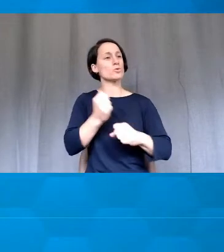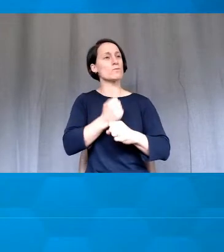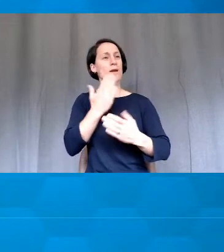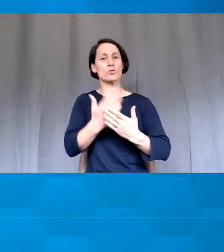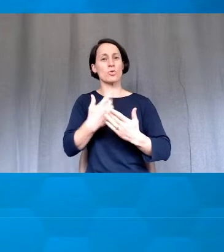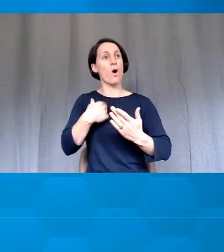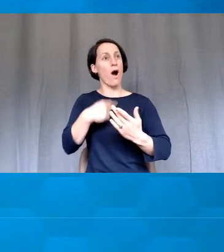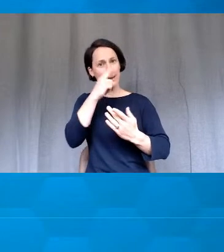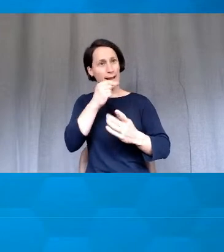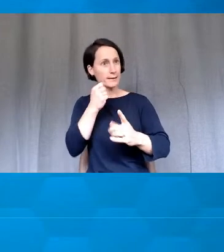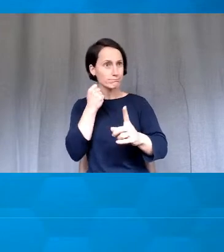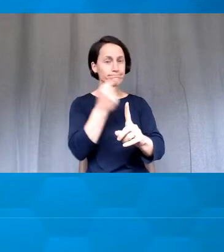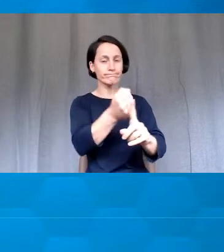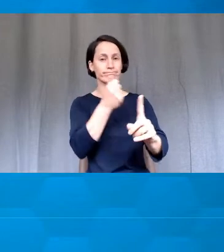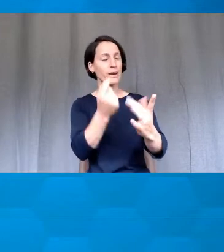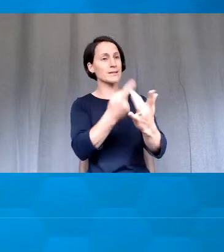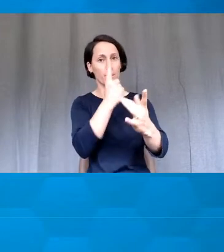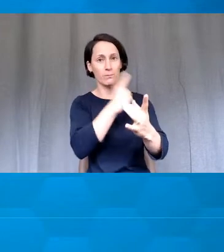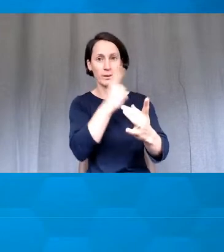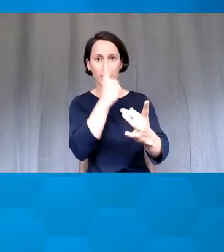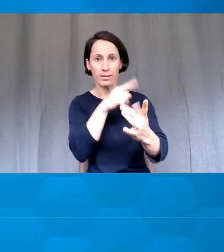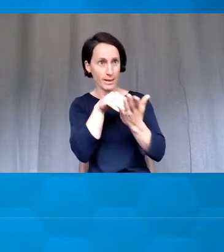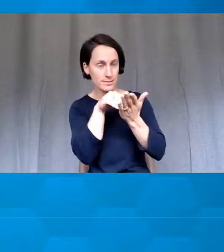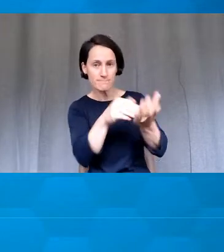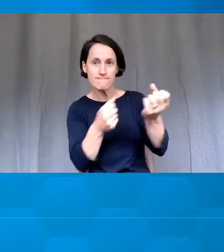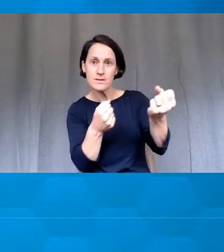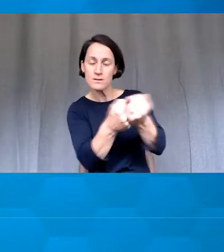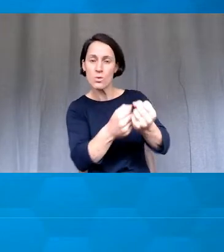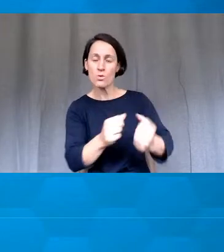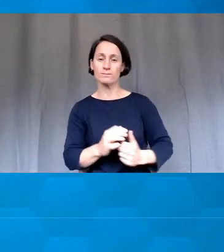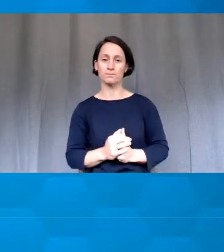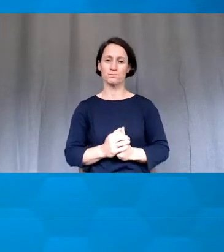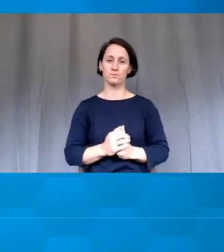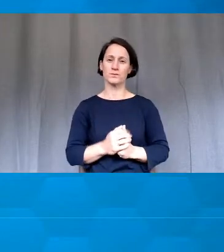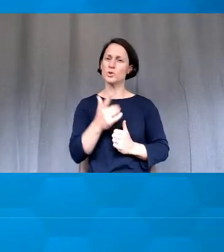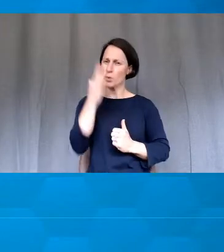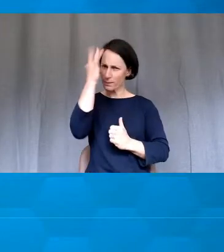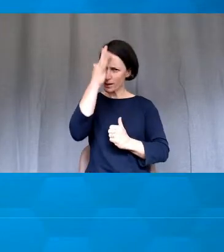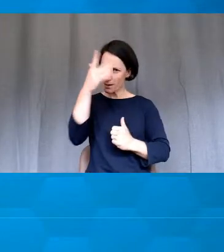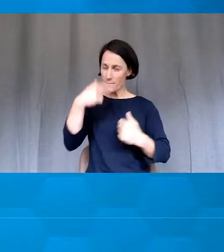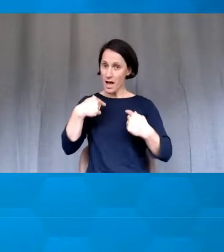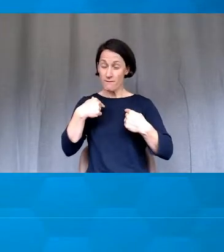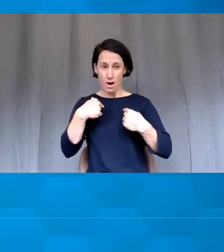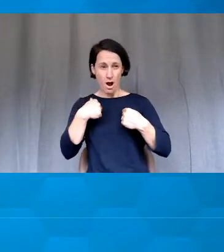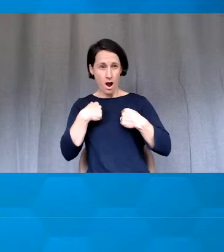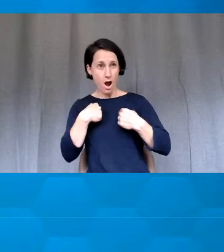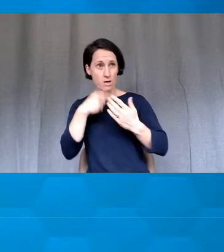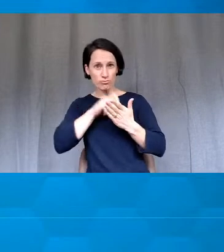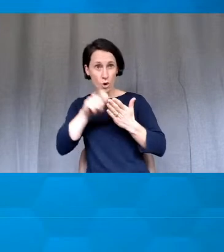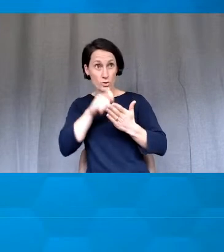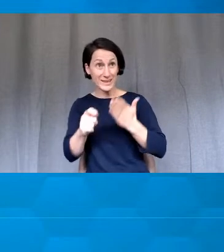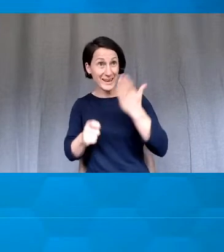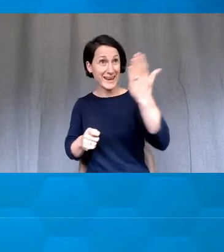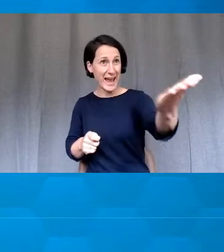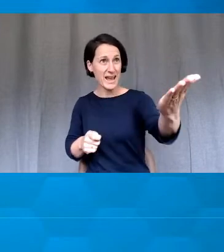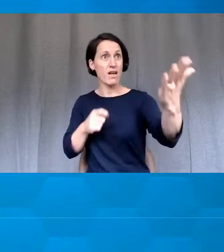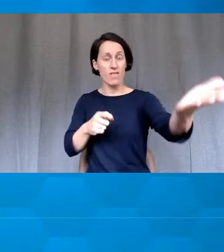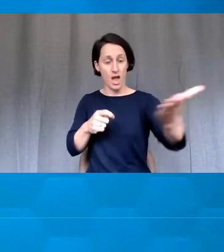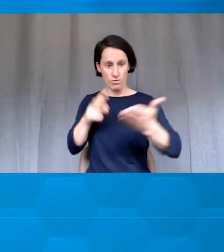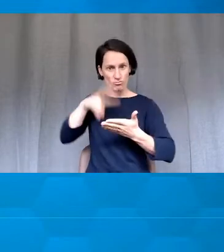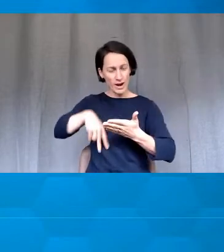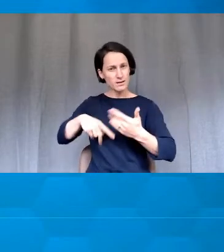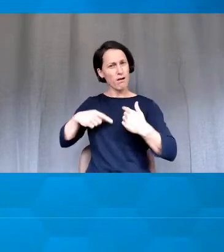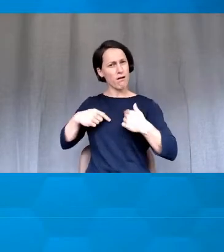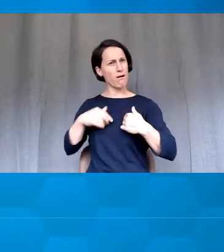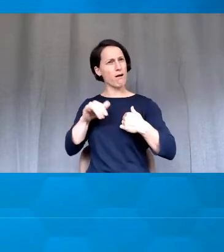examples of other people's positive impact that was read out, think about those you admire. Think about saying, I wish I did that, or I did that a little